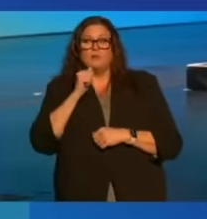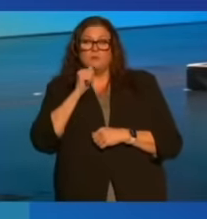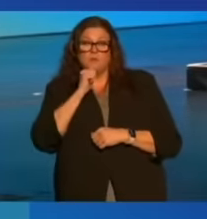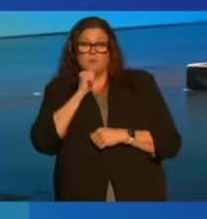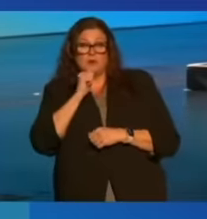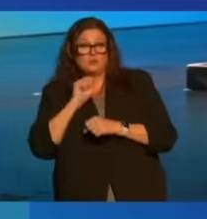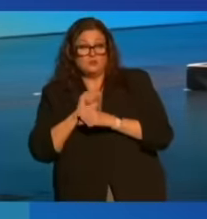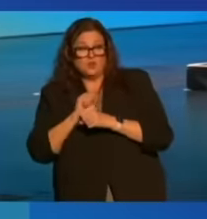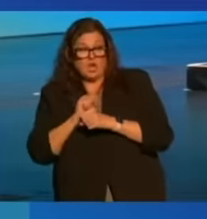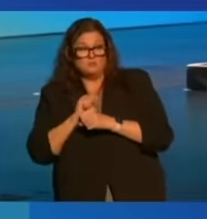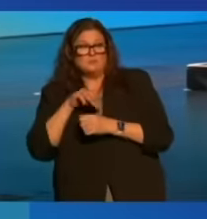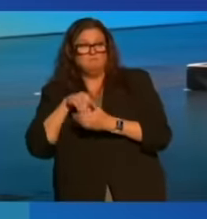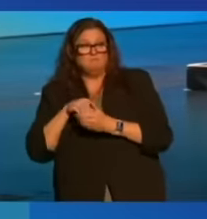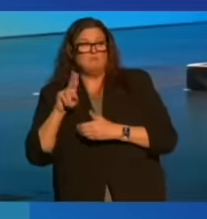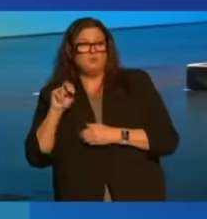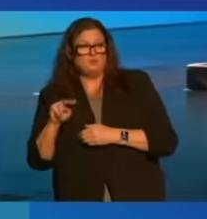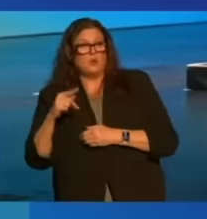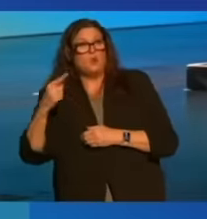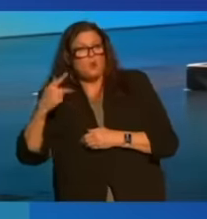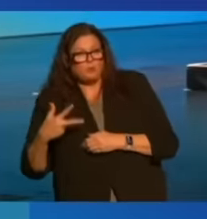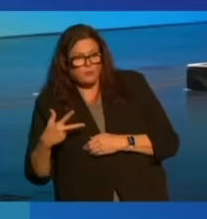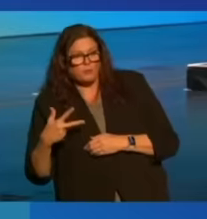jobs were unionized. One third.